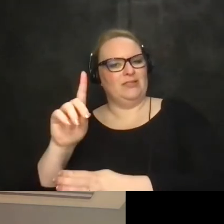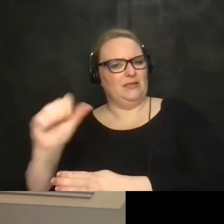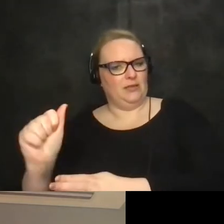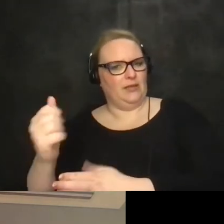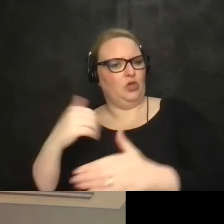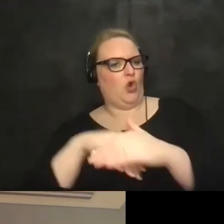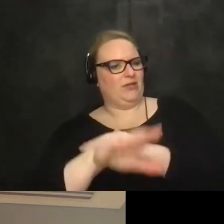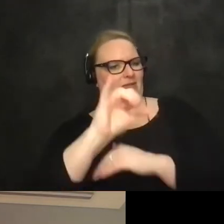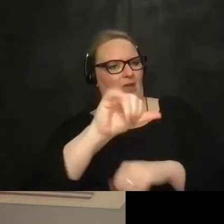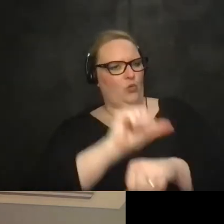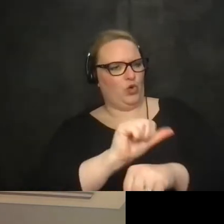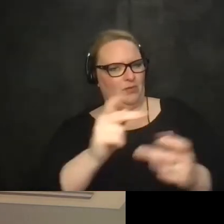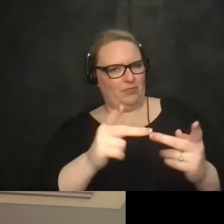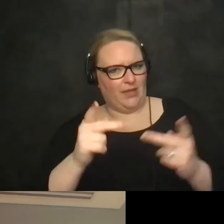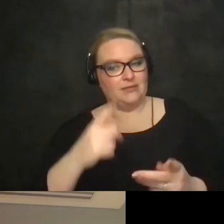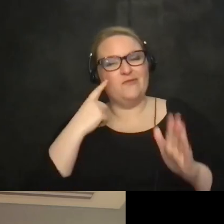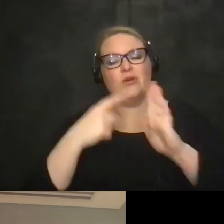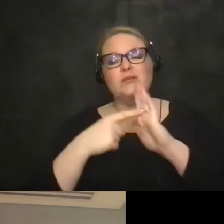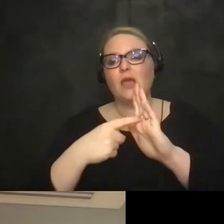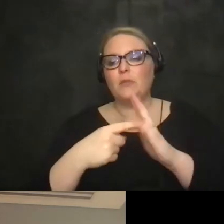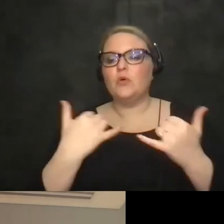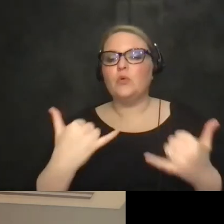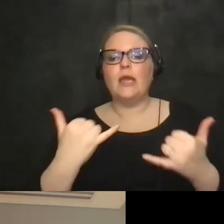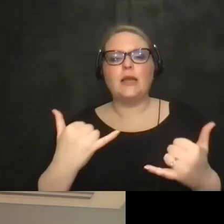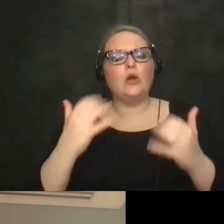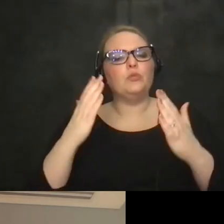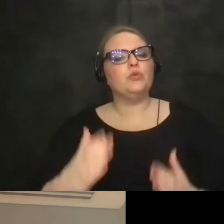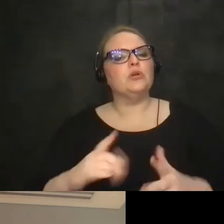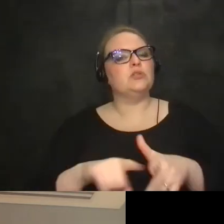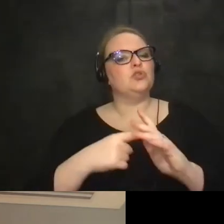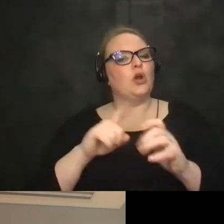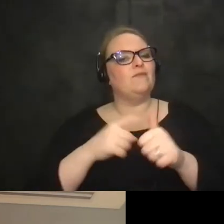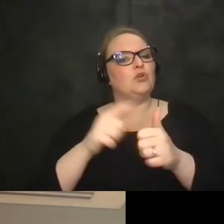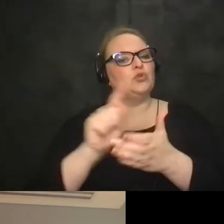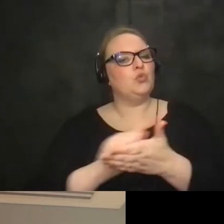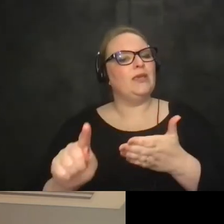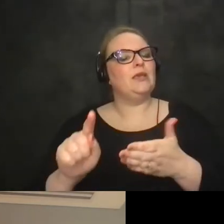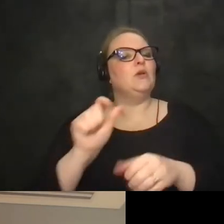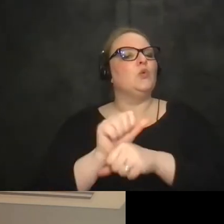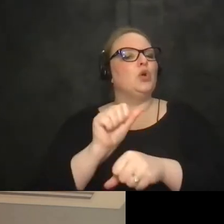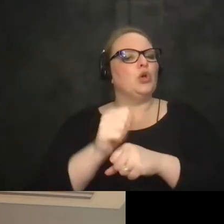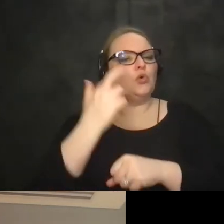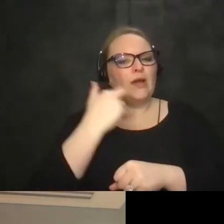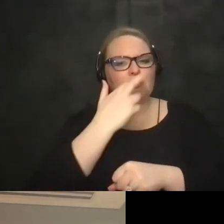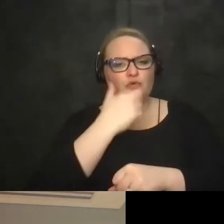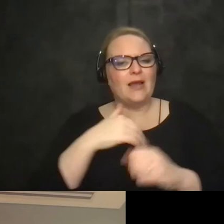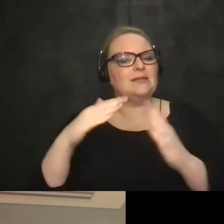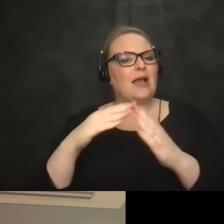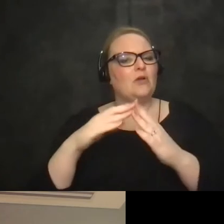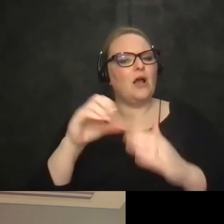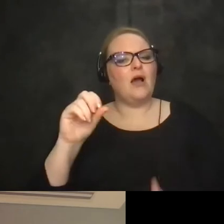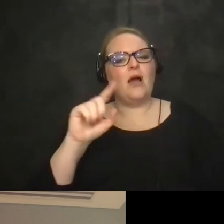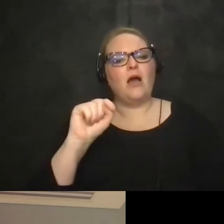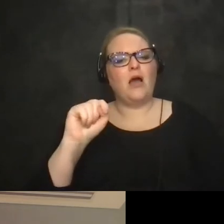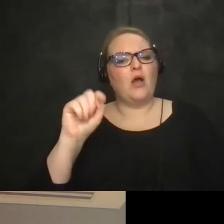entails um main example right now we have an individual just starting his first week at a restaurant in downtown ottawa um